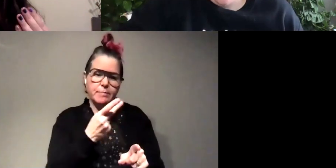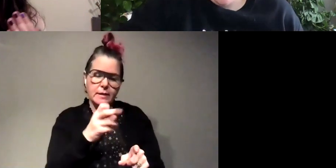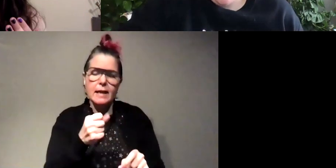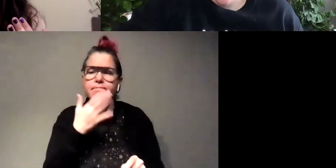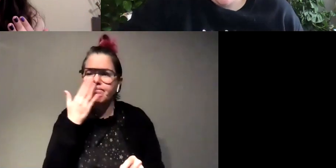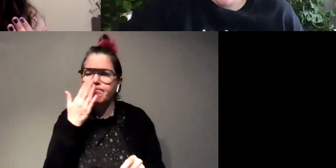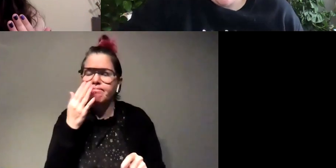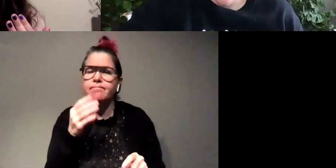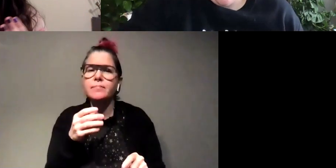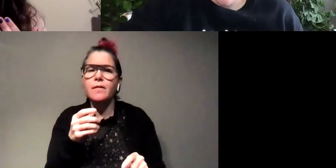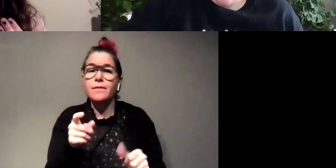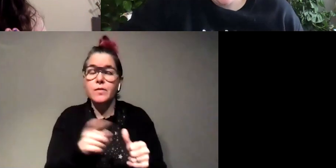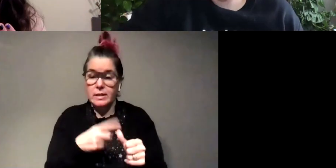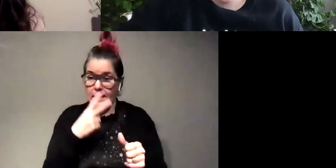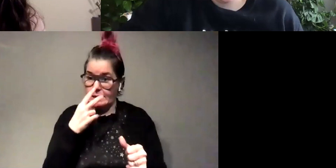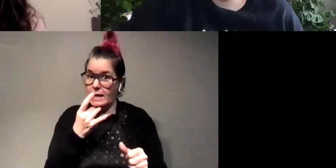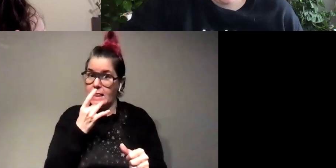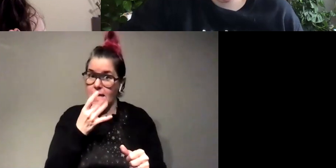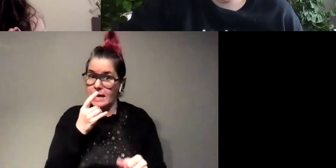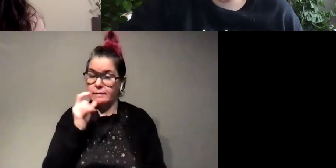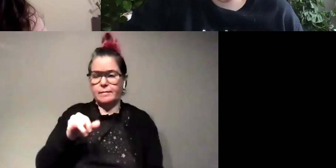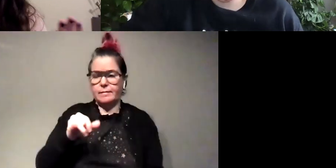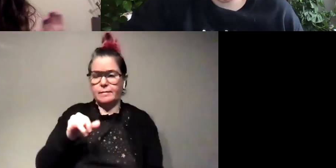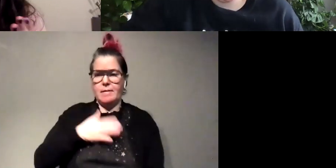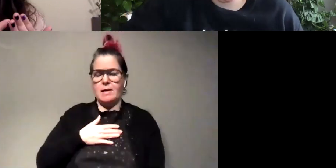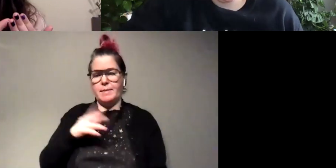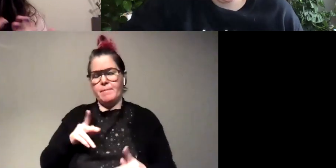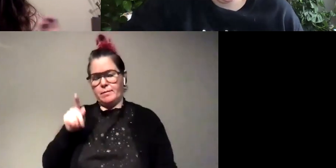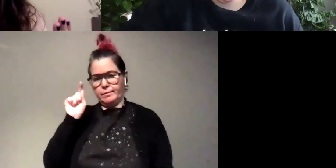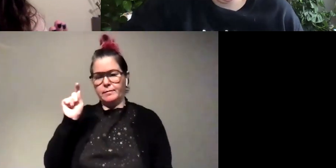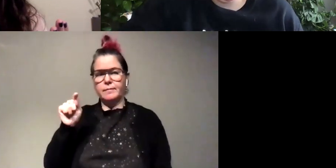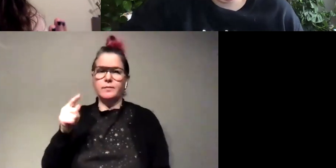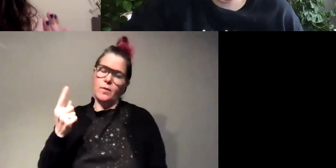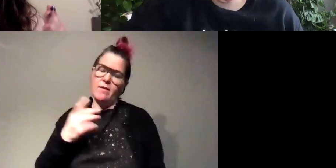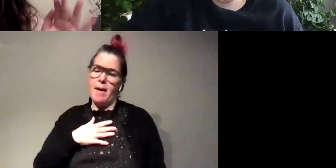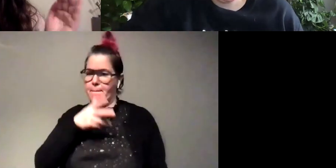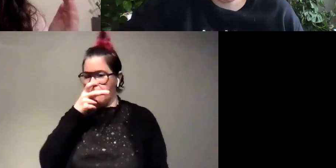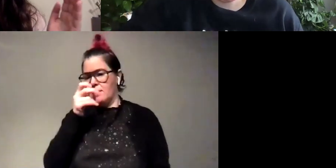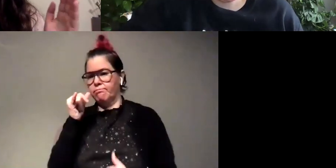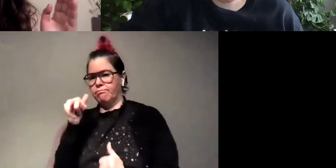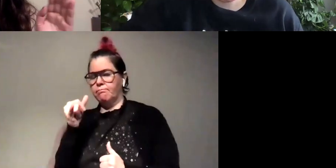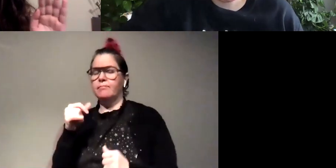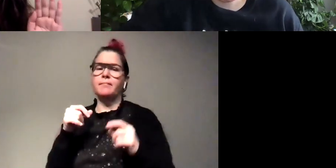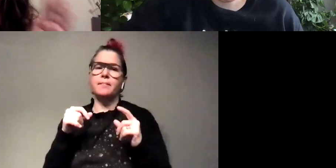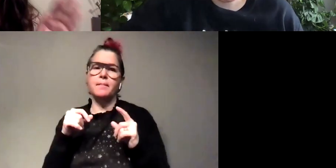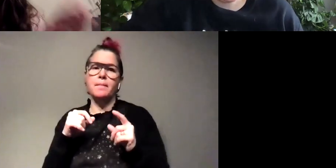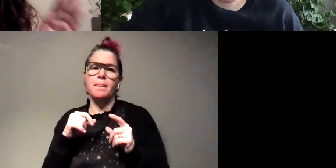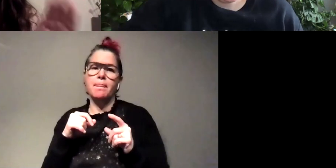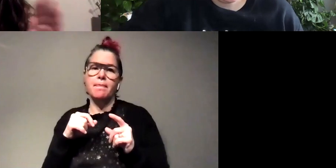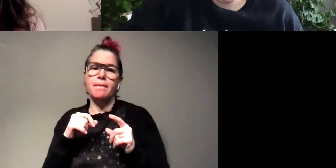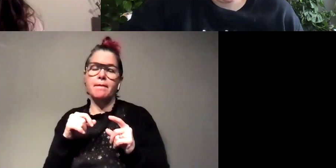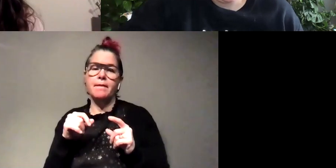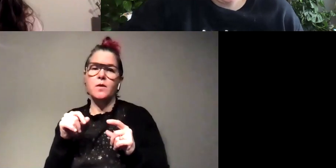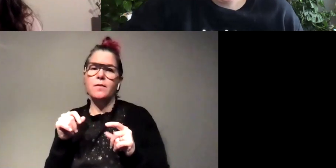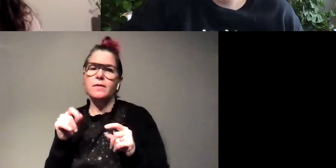so first they see the light and they're like yeah that's one of my people or one of my bugs and then um they taste